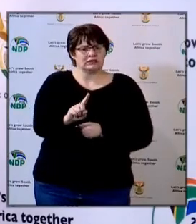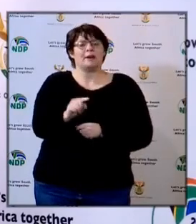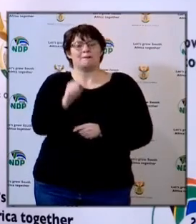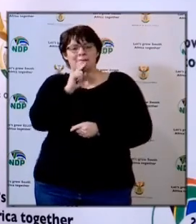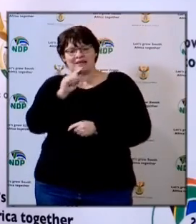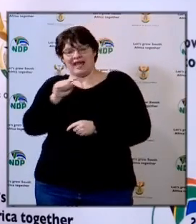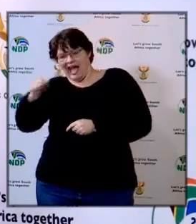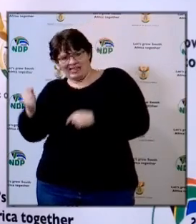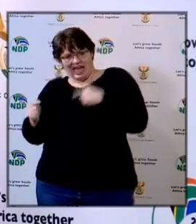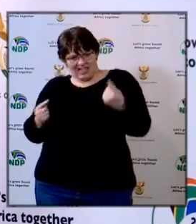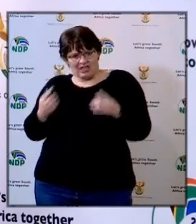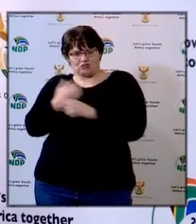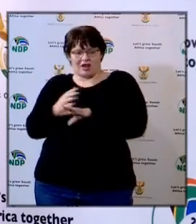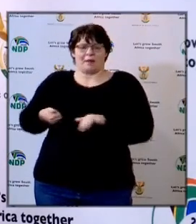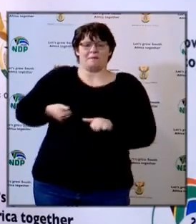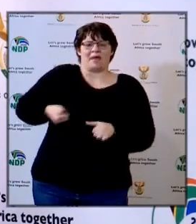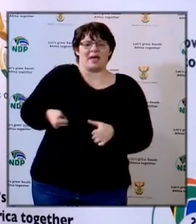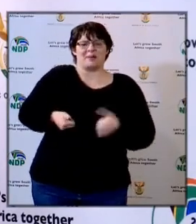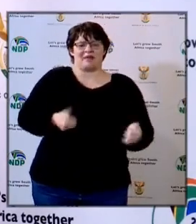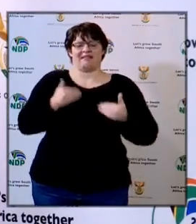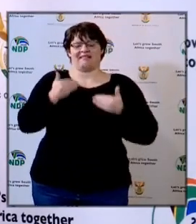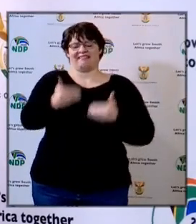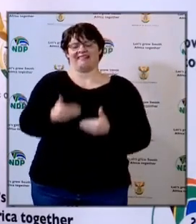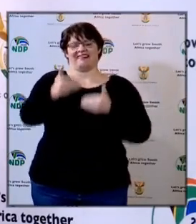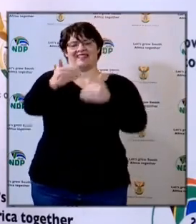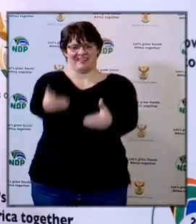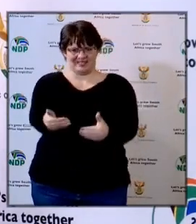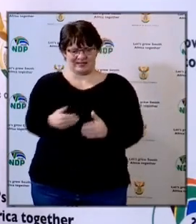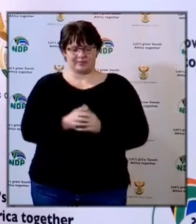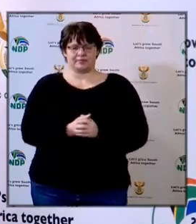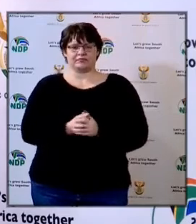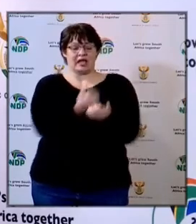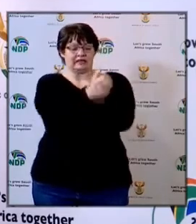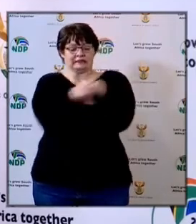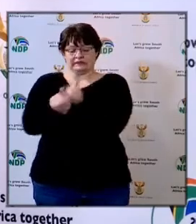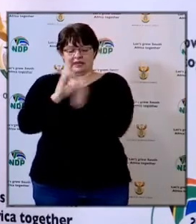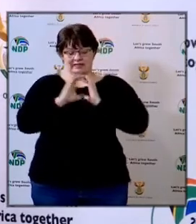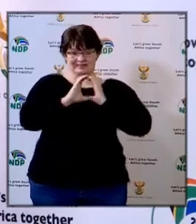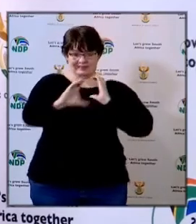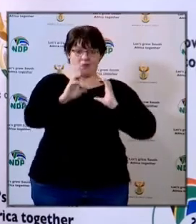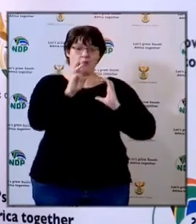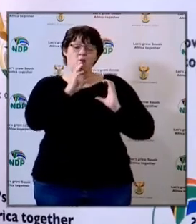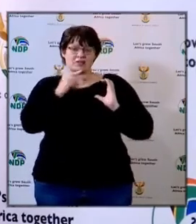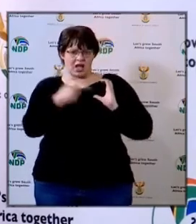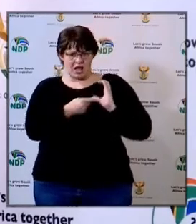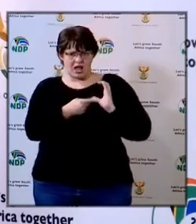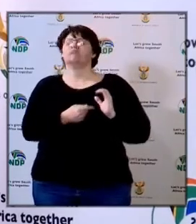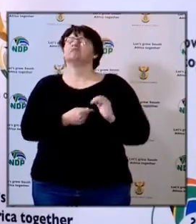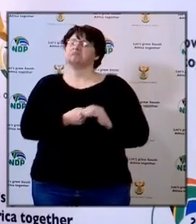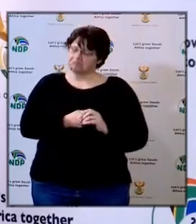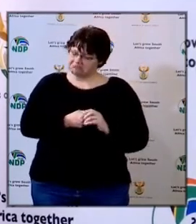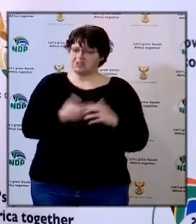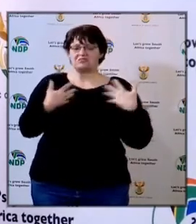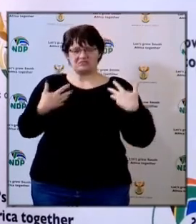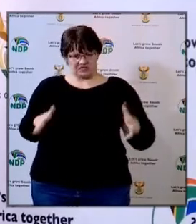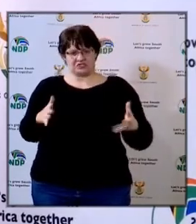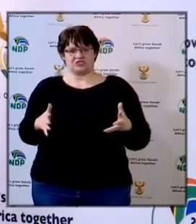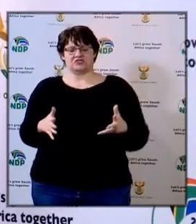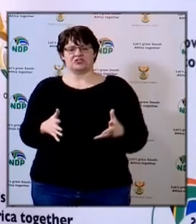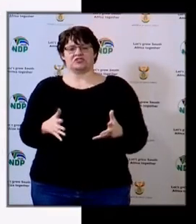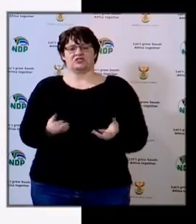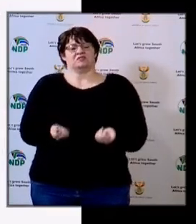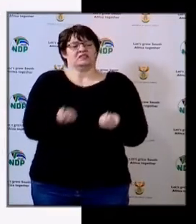the rest of the school grades as they go back. In terms of the tankers, we have cutted and procured these